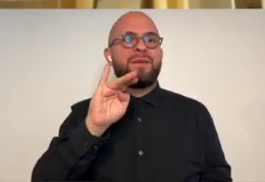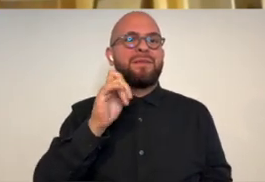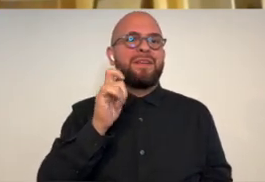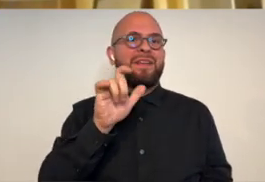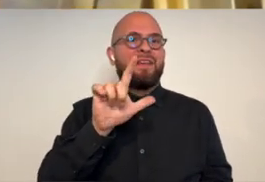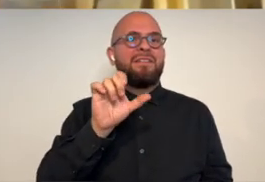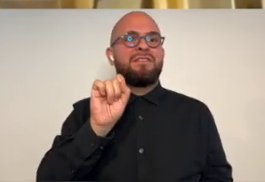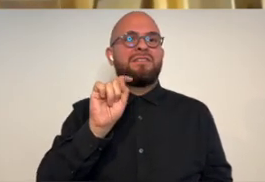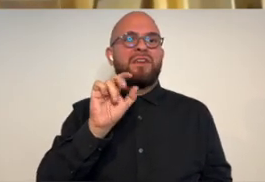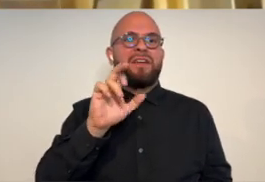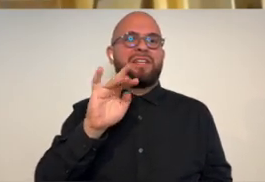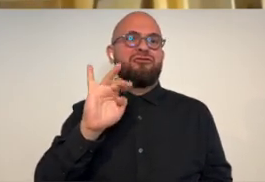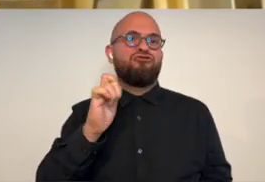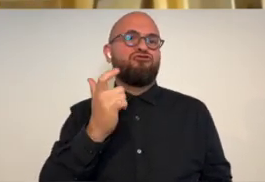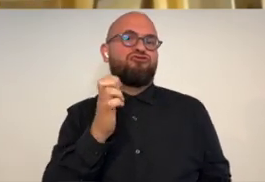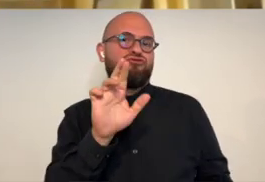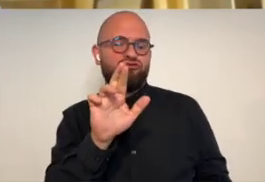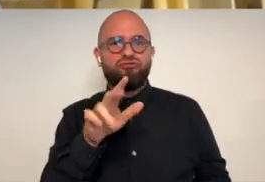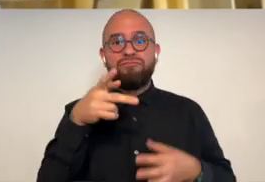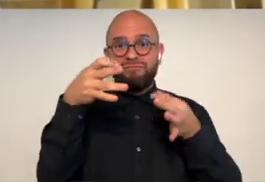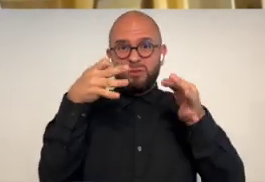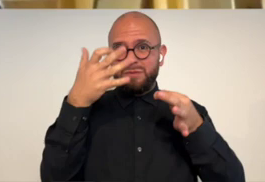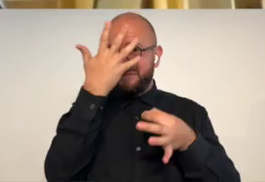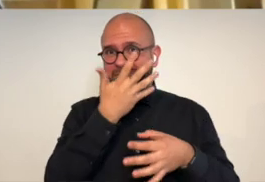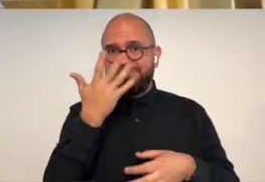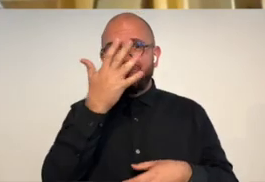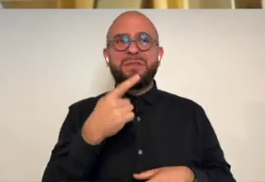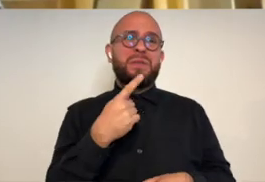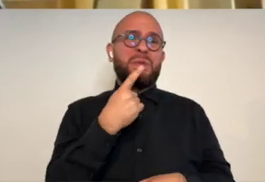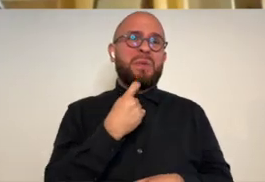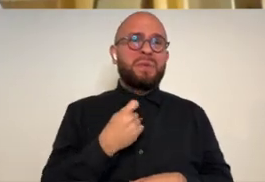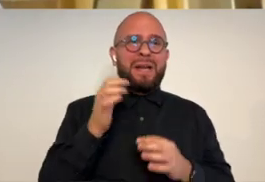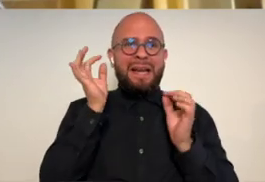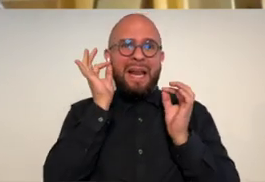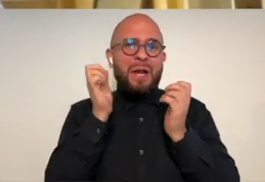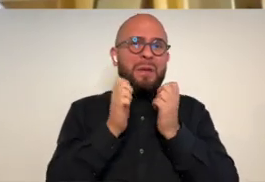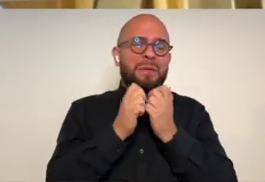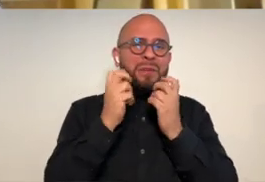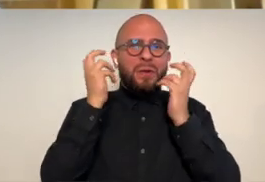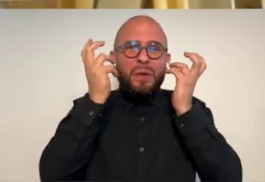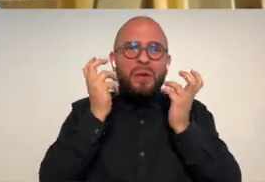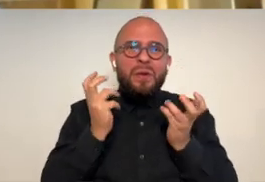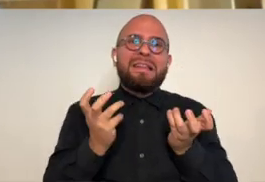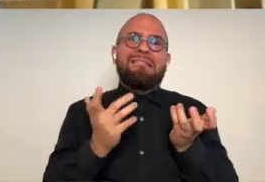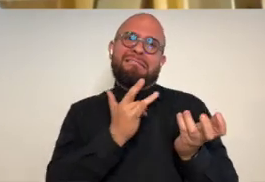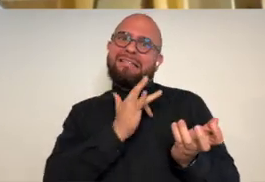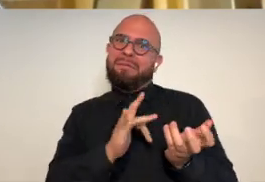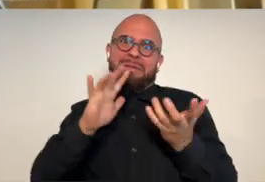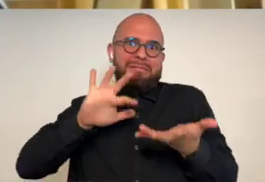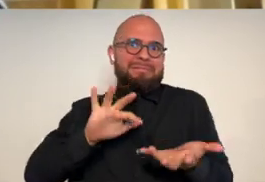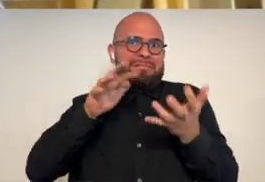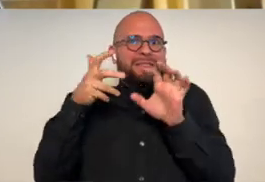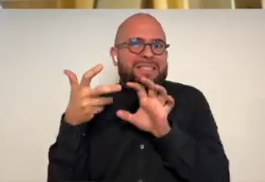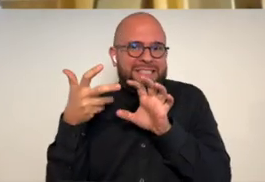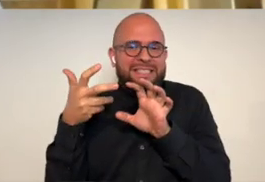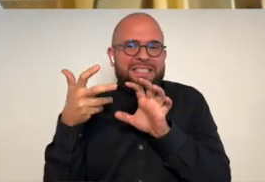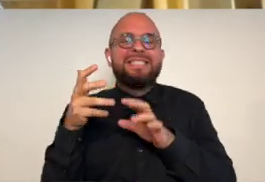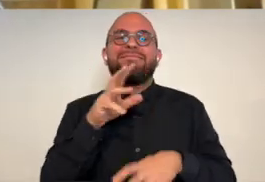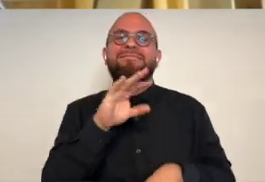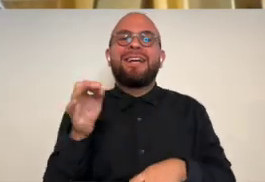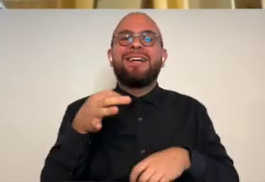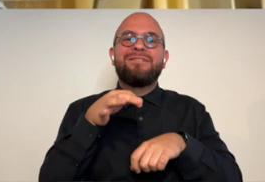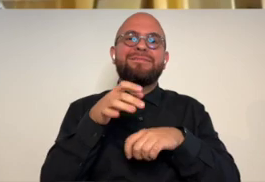letting me participate in this i'm abigail um description red hair with